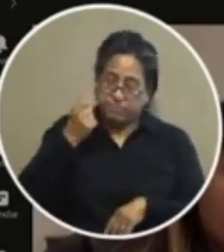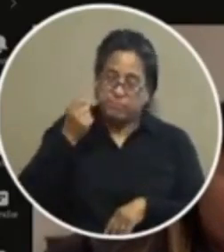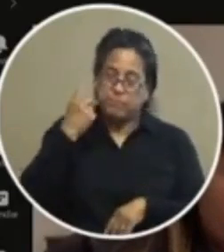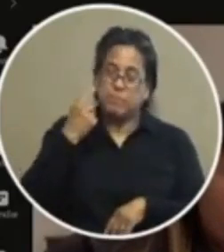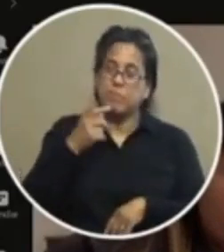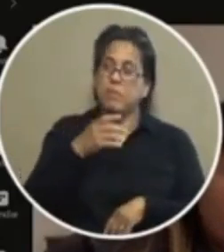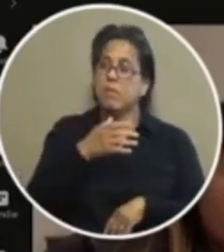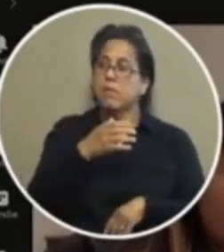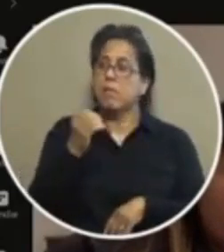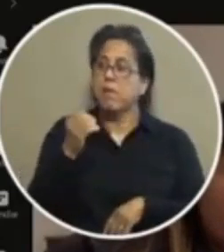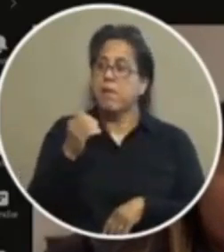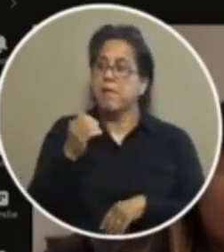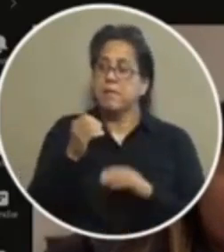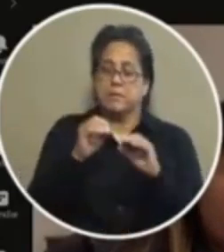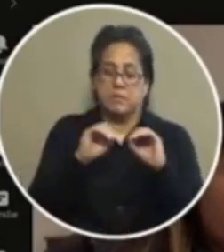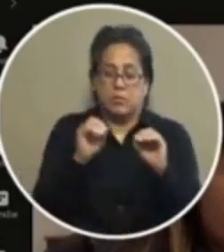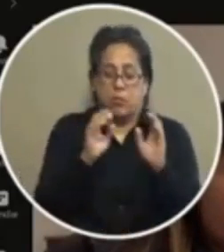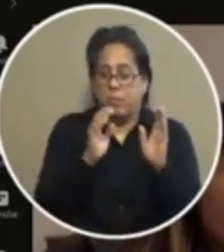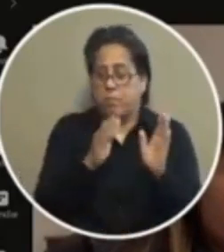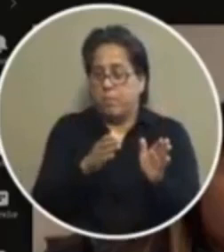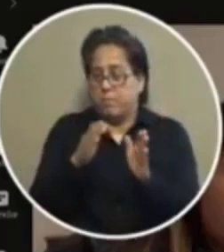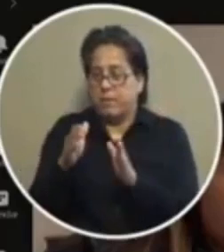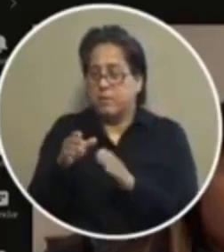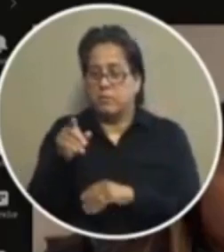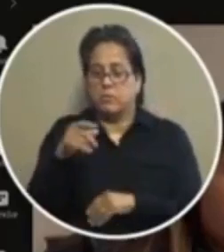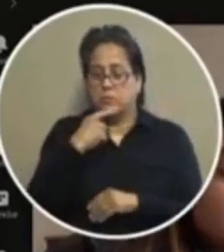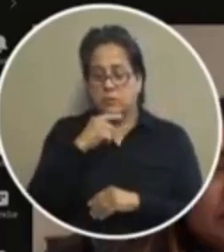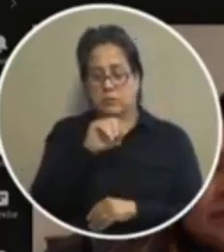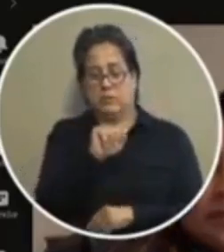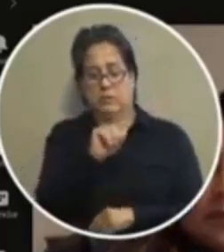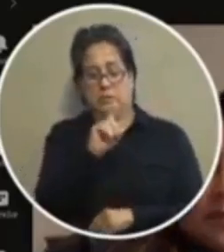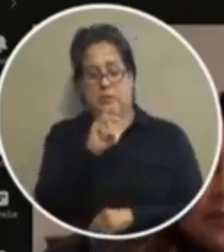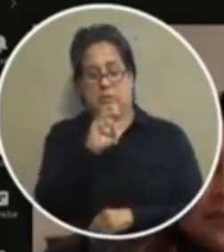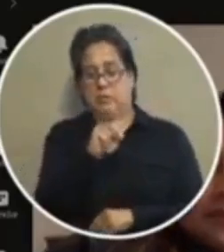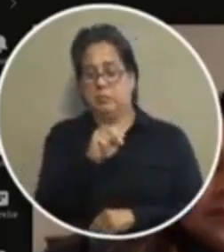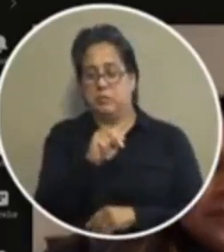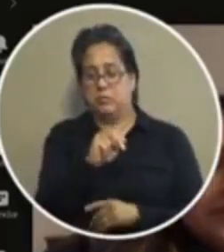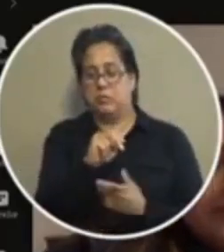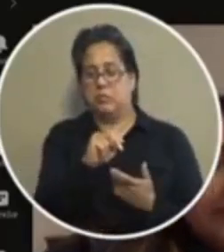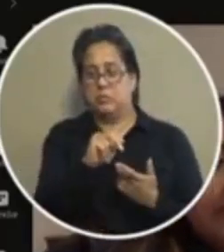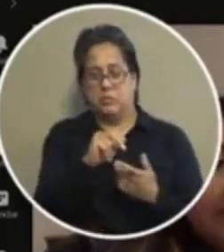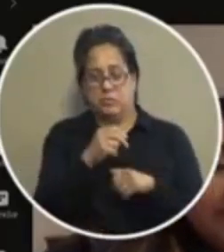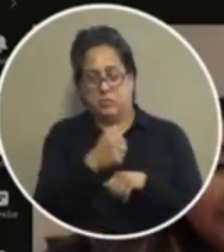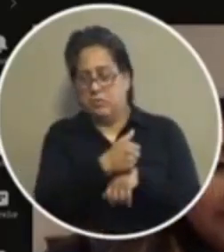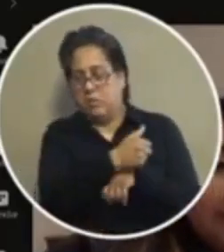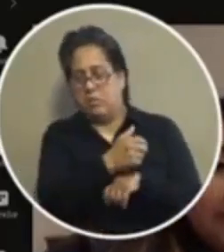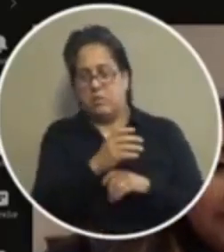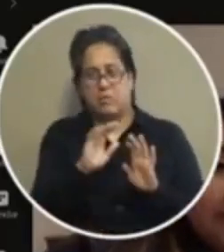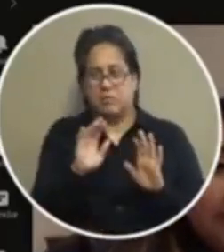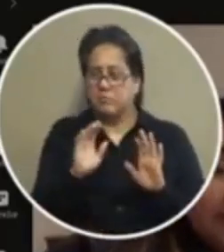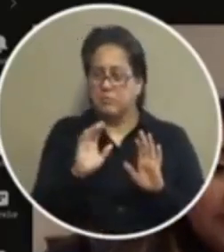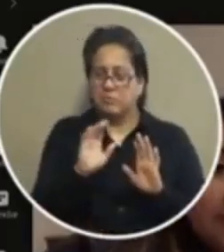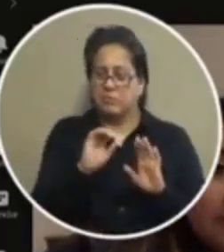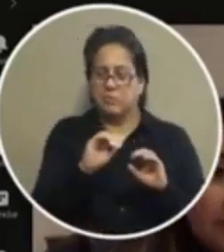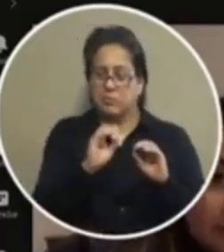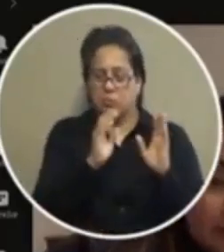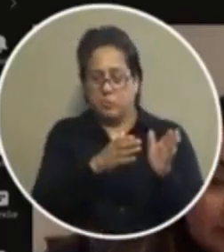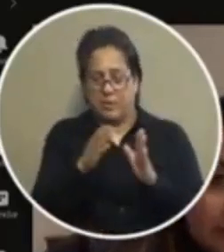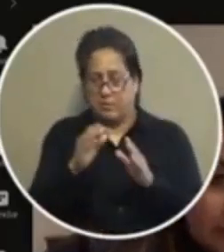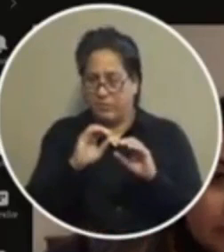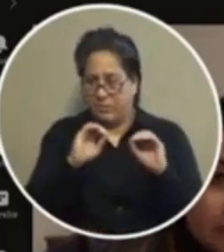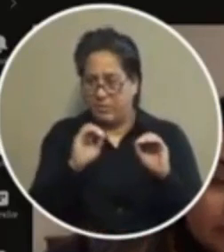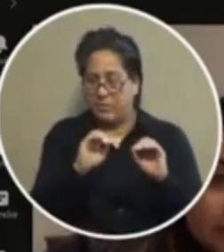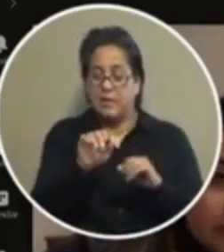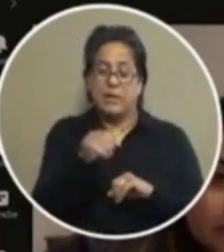it loud and clear there's no pattern here when you talk about the administration and there's a pattern there's no pattern of of anything